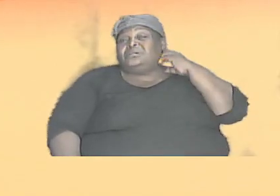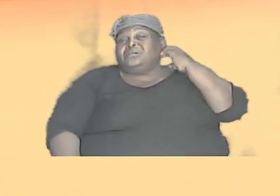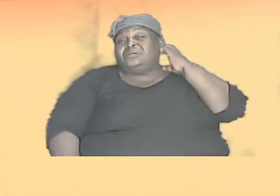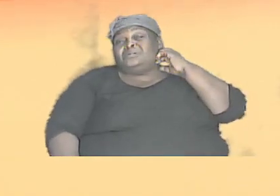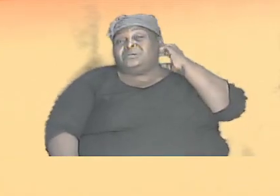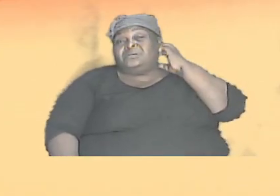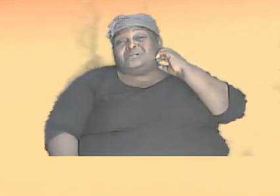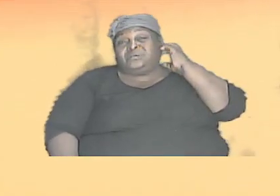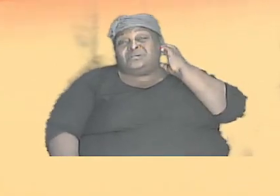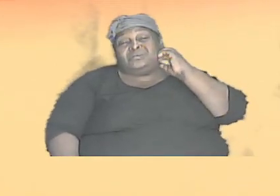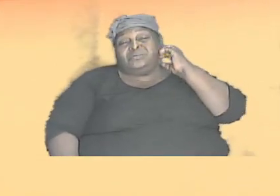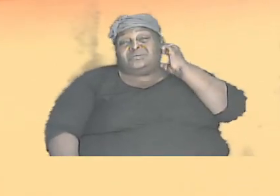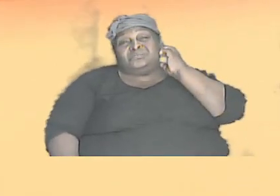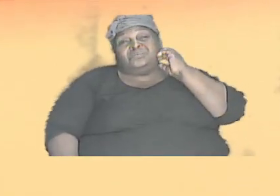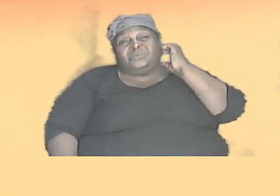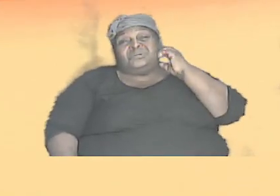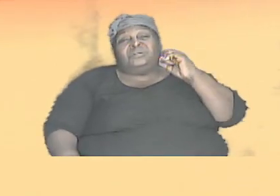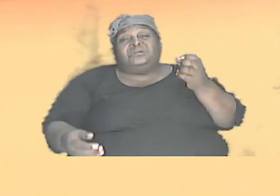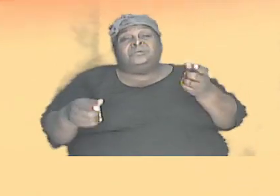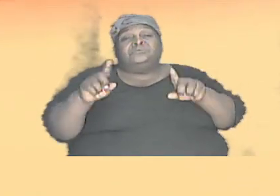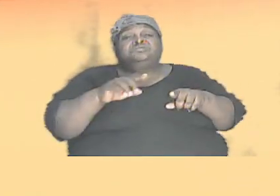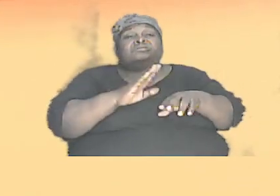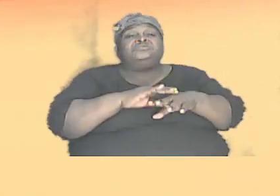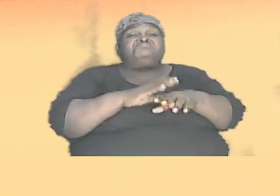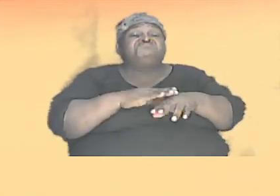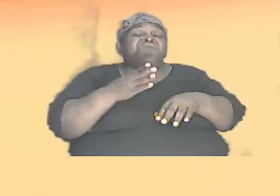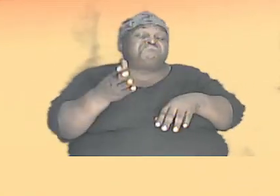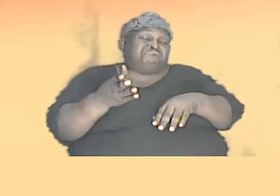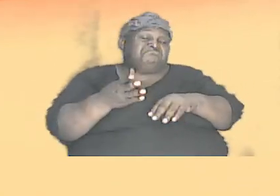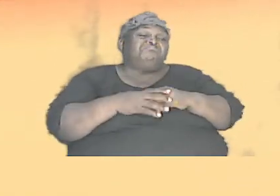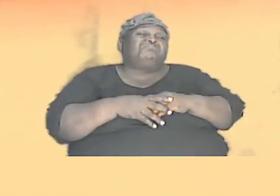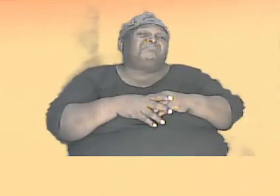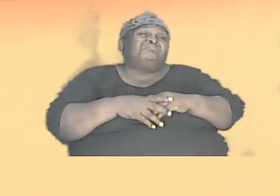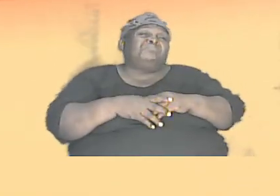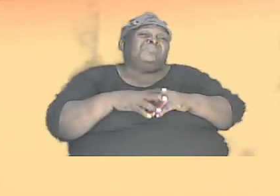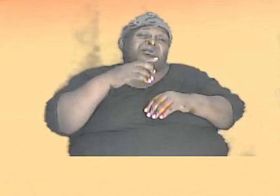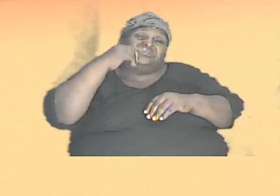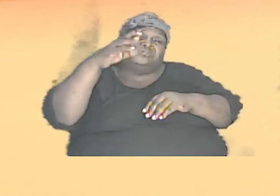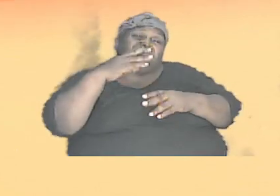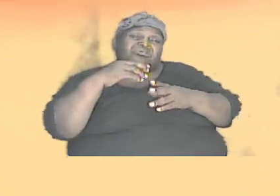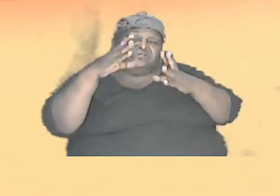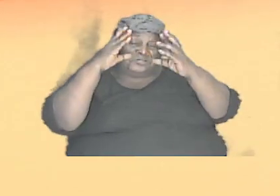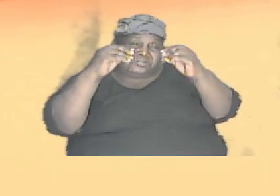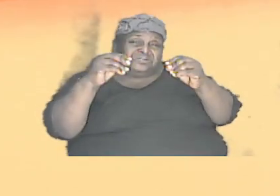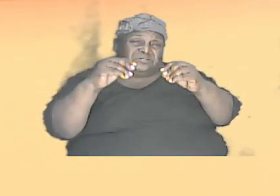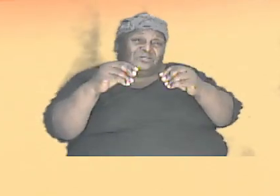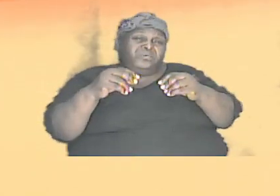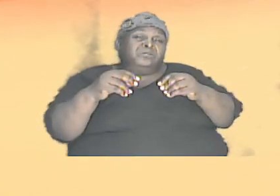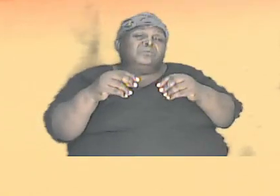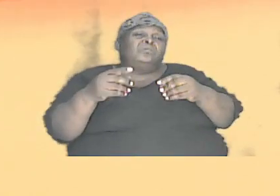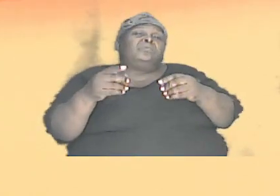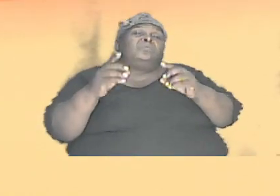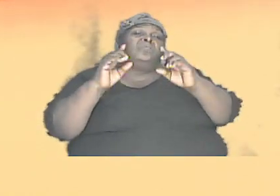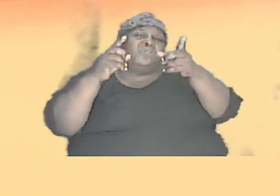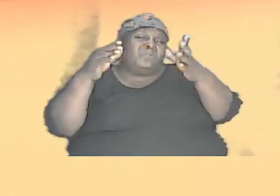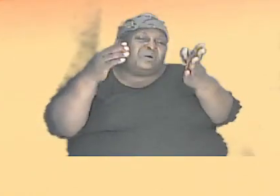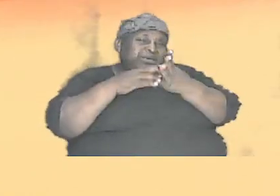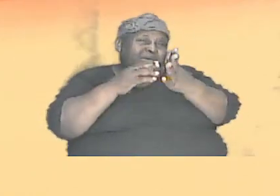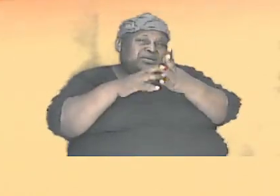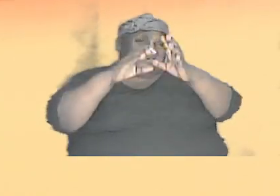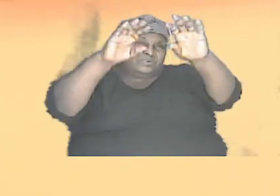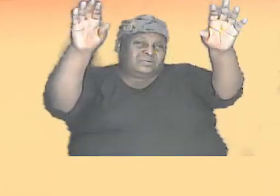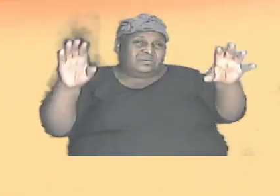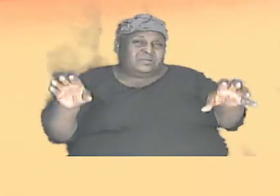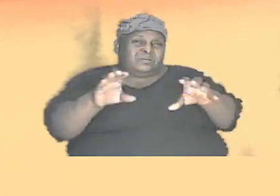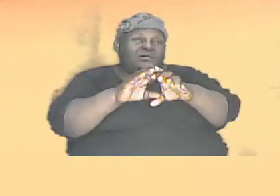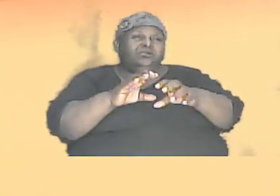gun but since we were on that track I said let me just flow into that so I am going to go back now at the slide and then take